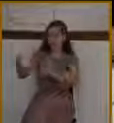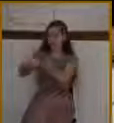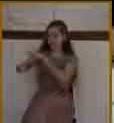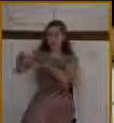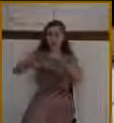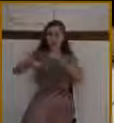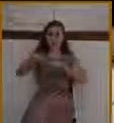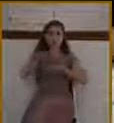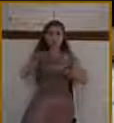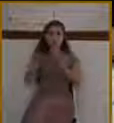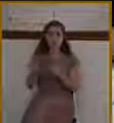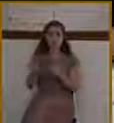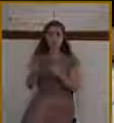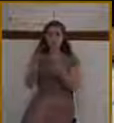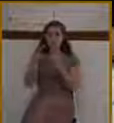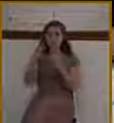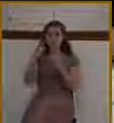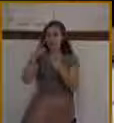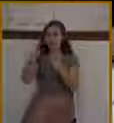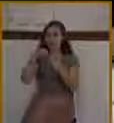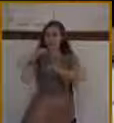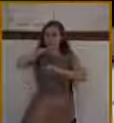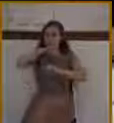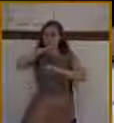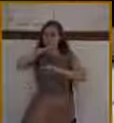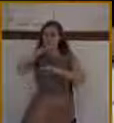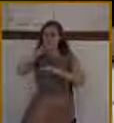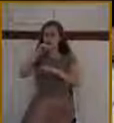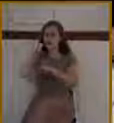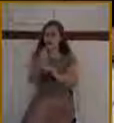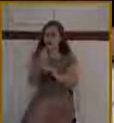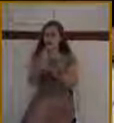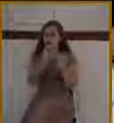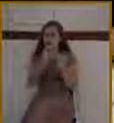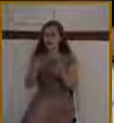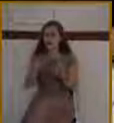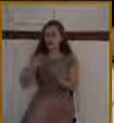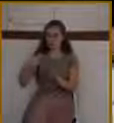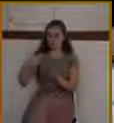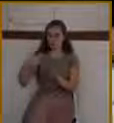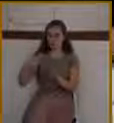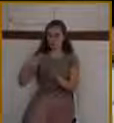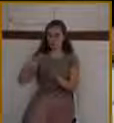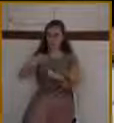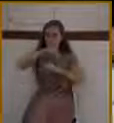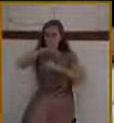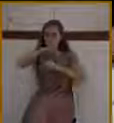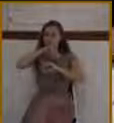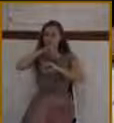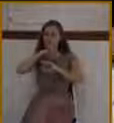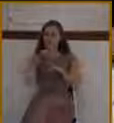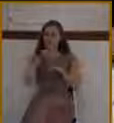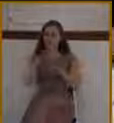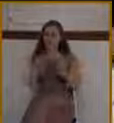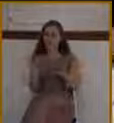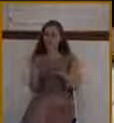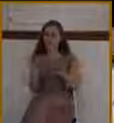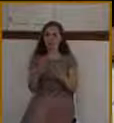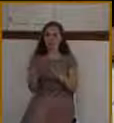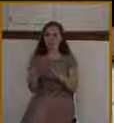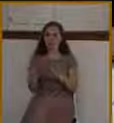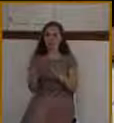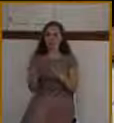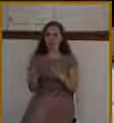He saw the corruption that was going on, the religious corruption. No one is there really to greet him as who he is.